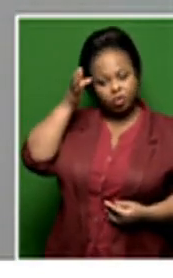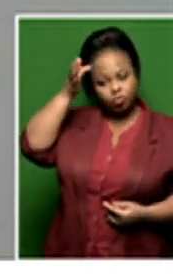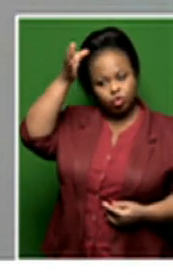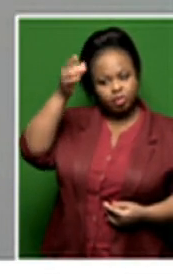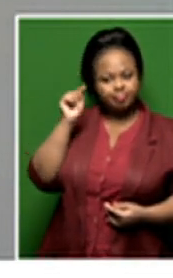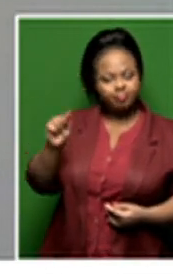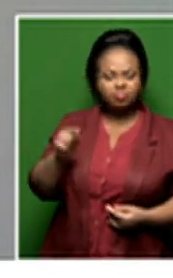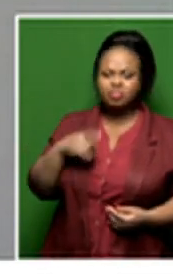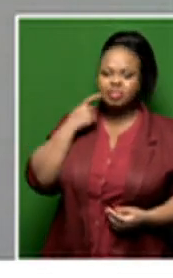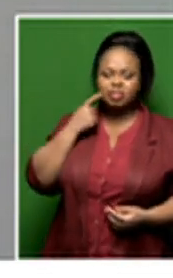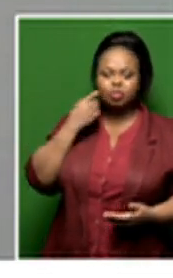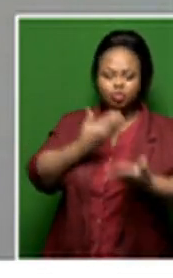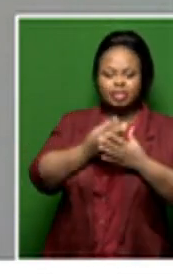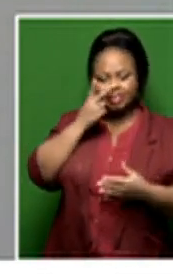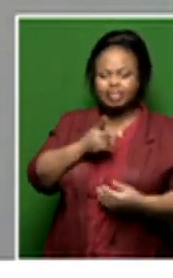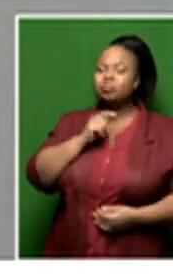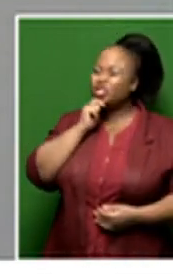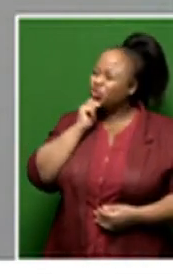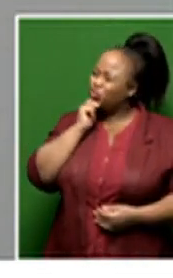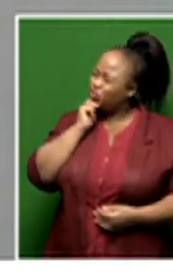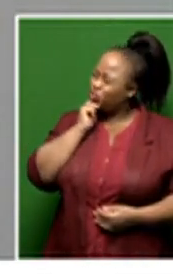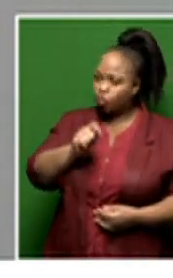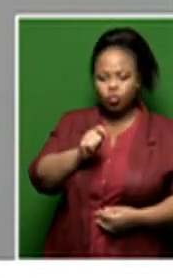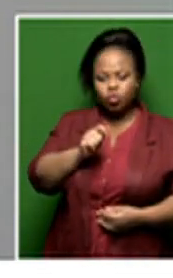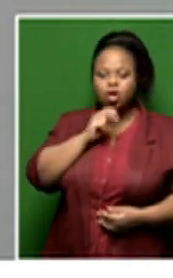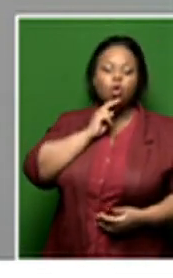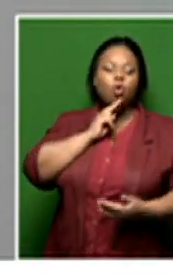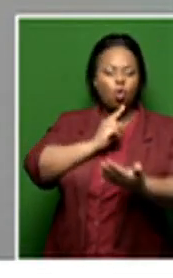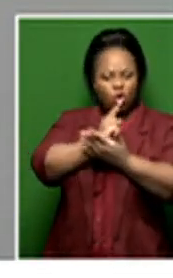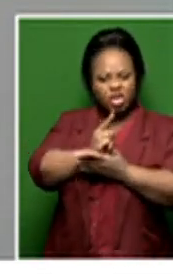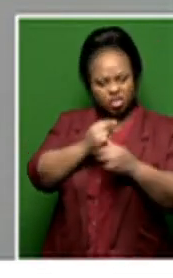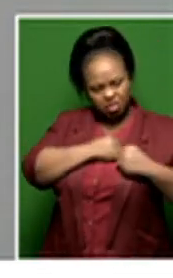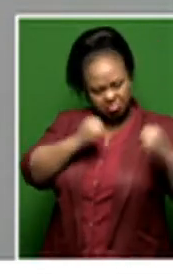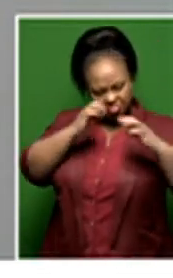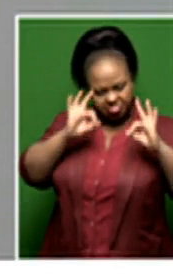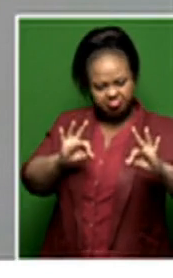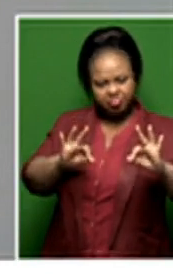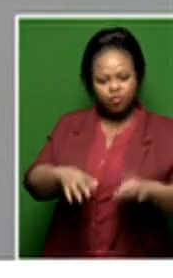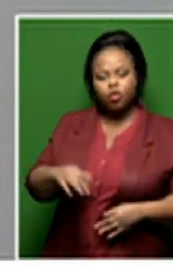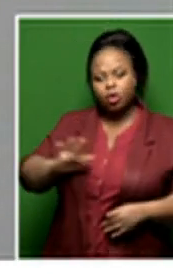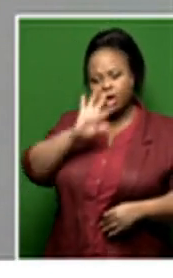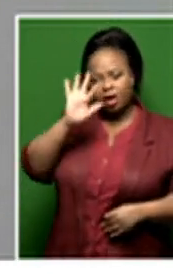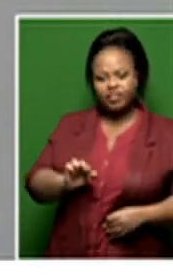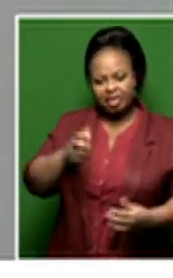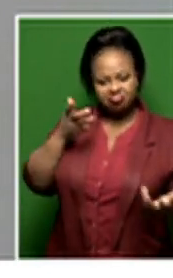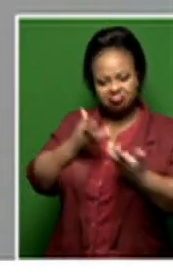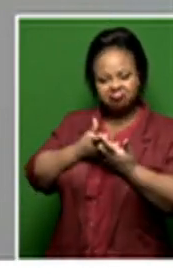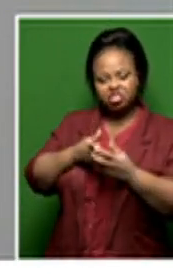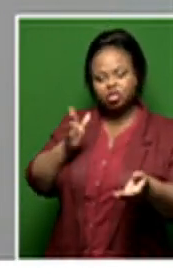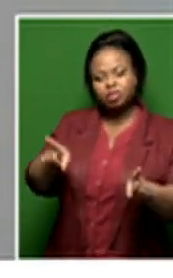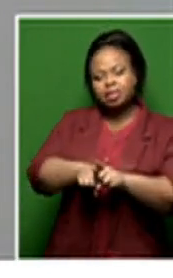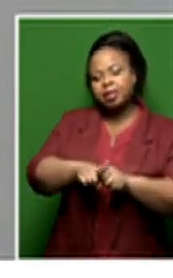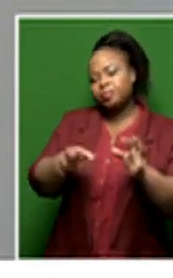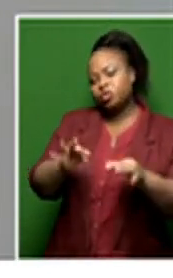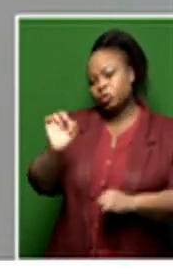in that you can actually see the authenticity of an Africanness in the